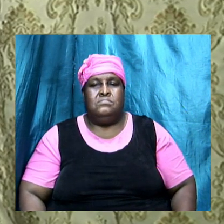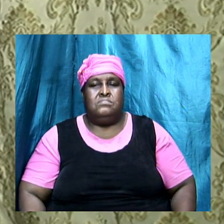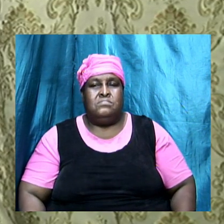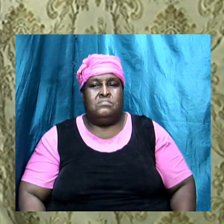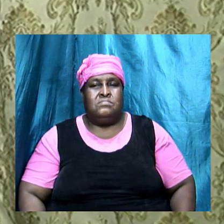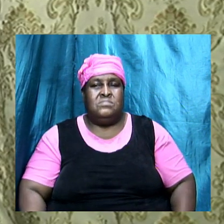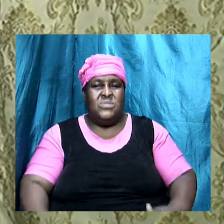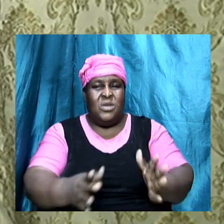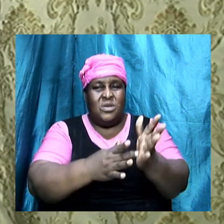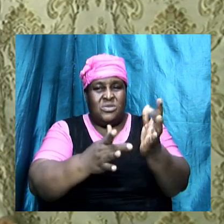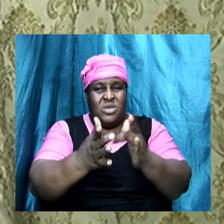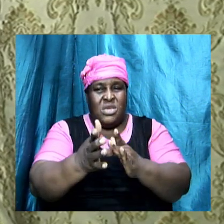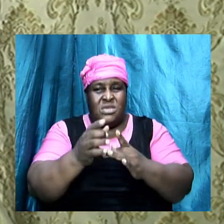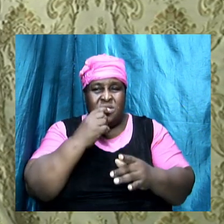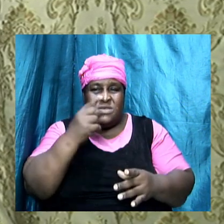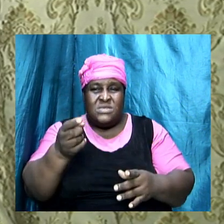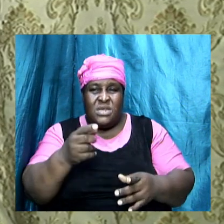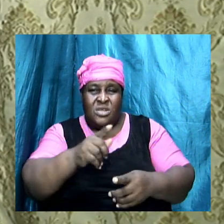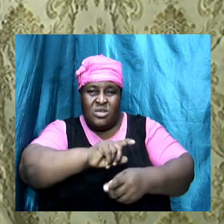and Jesus said turn